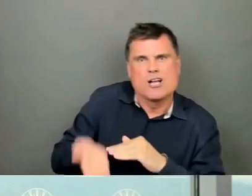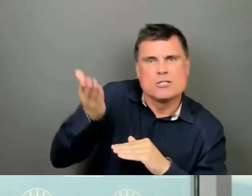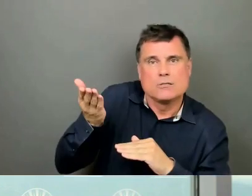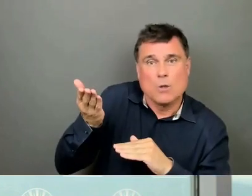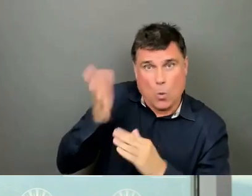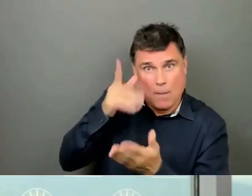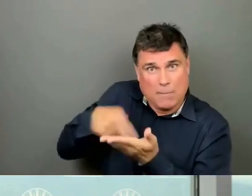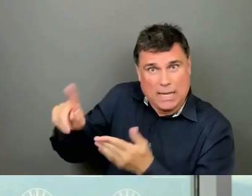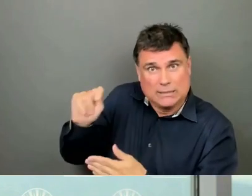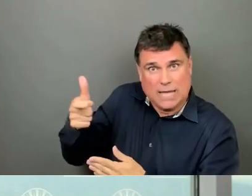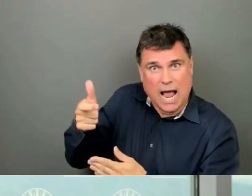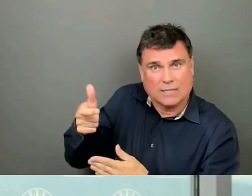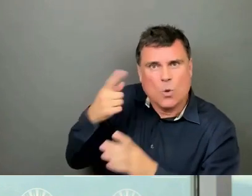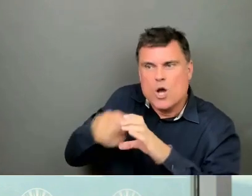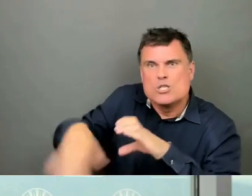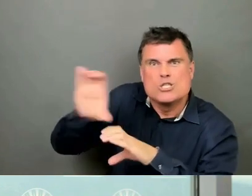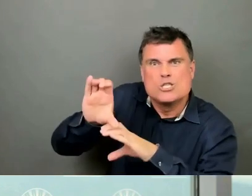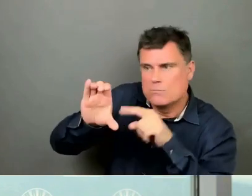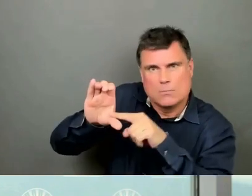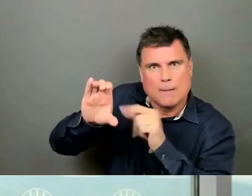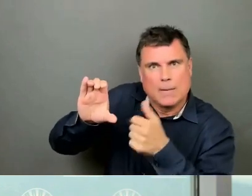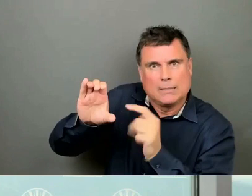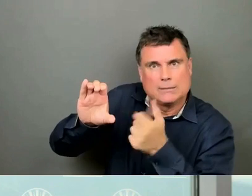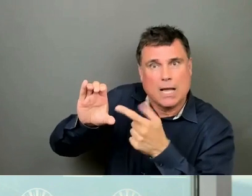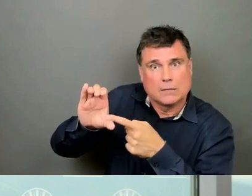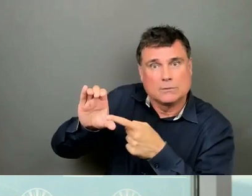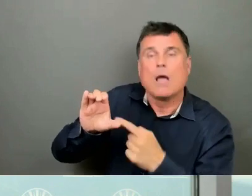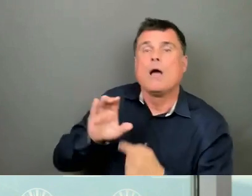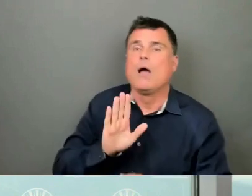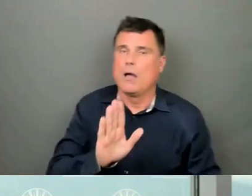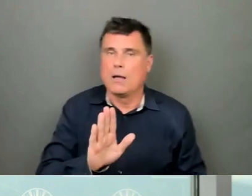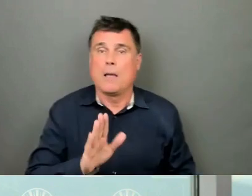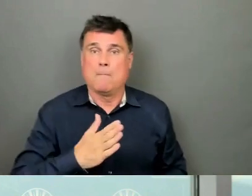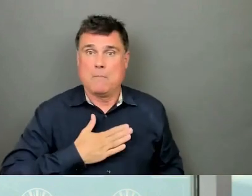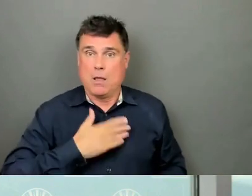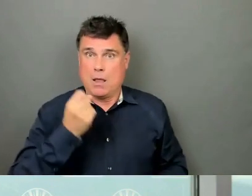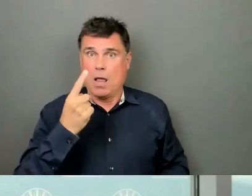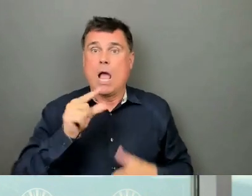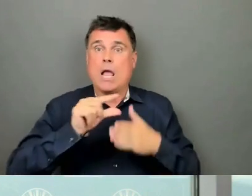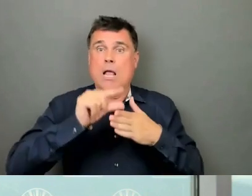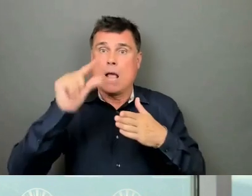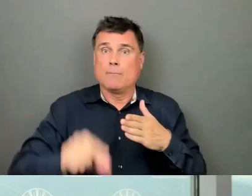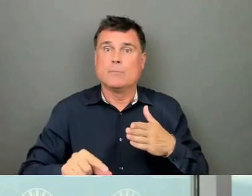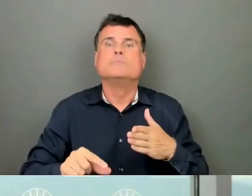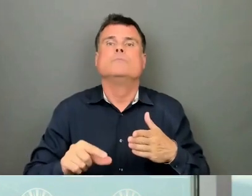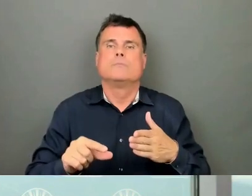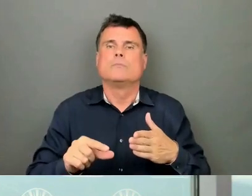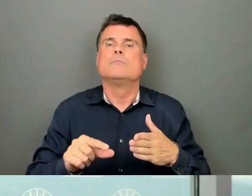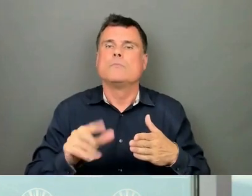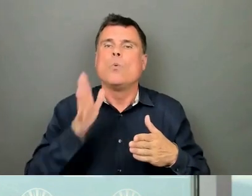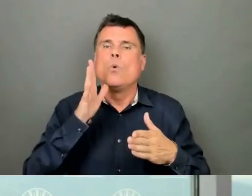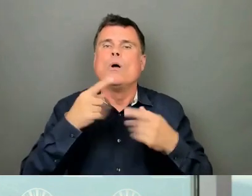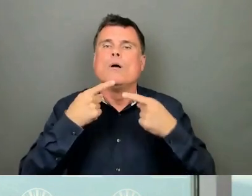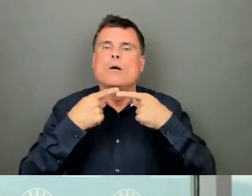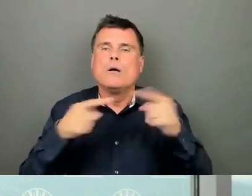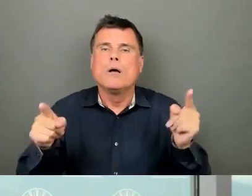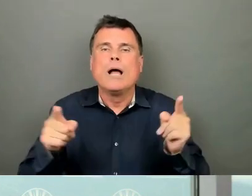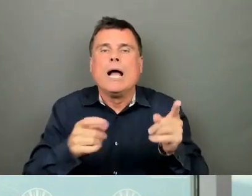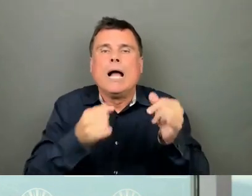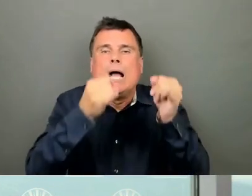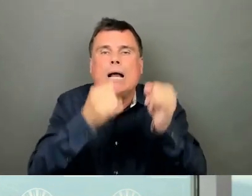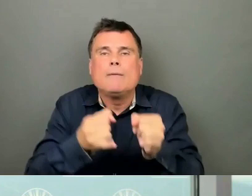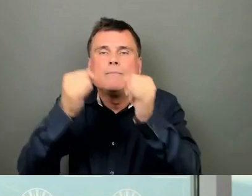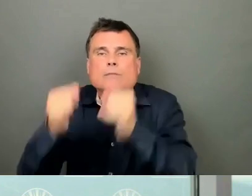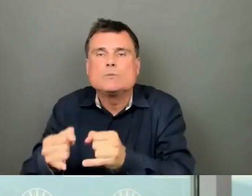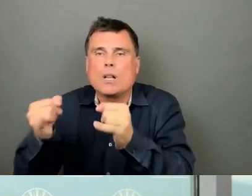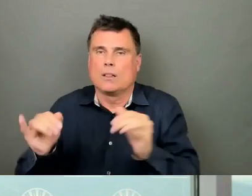as government we have an obligation not to disclose individual taxpayer information. I would like to be able to share that with you. But I